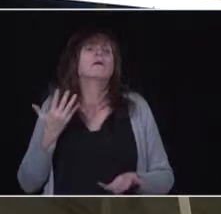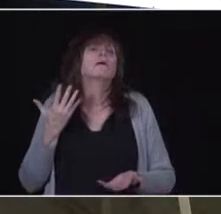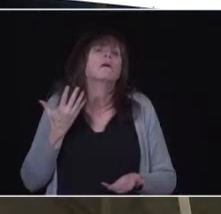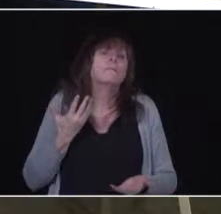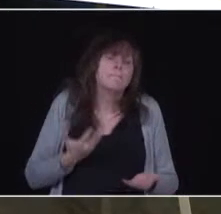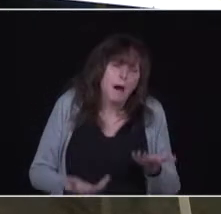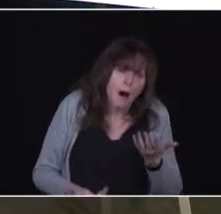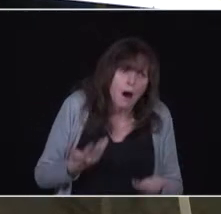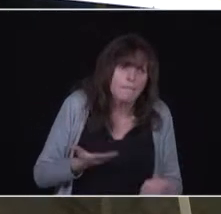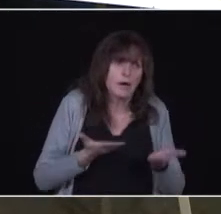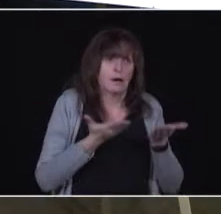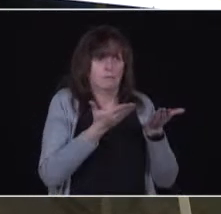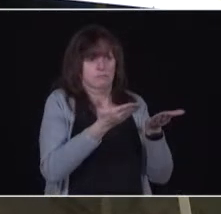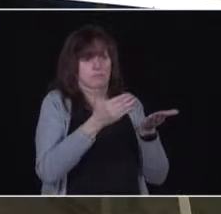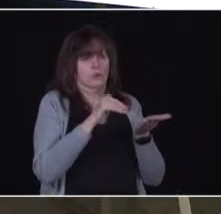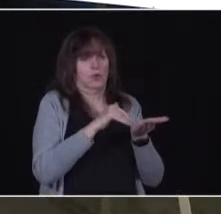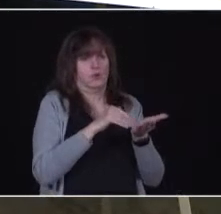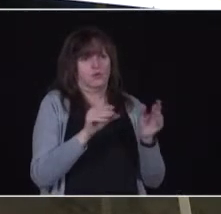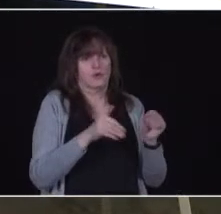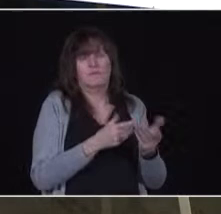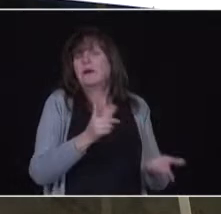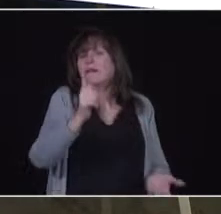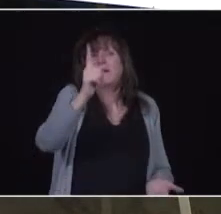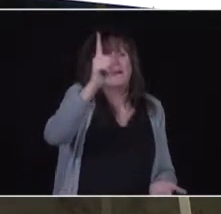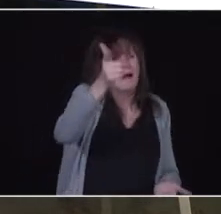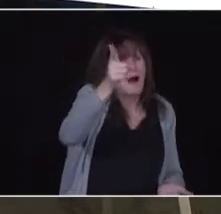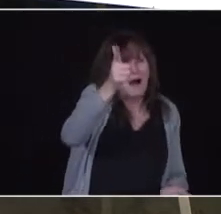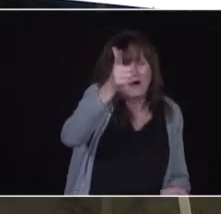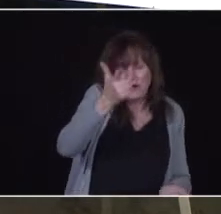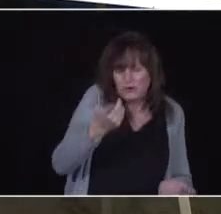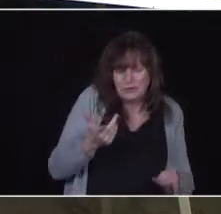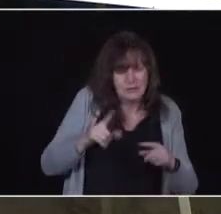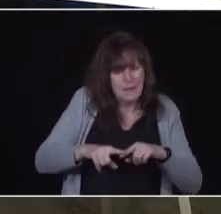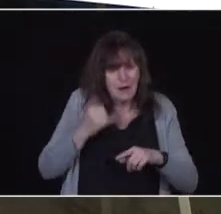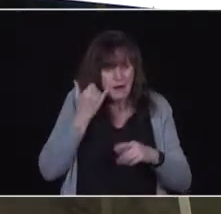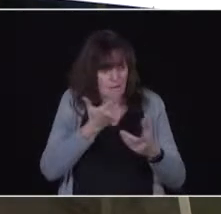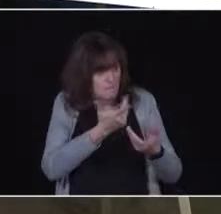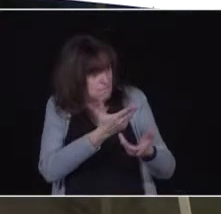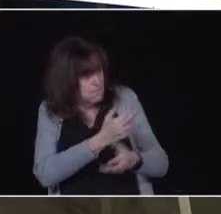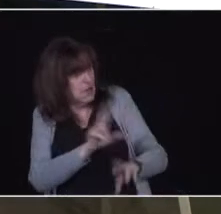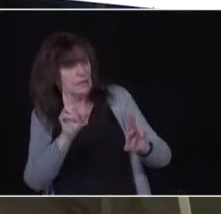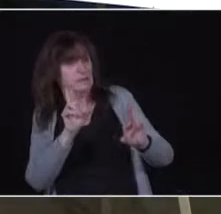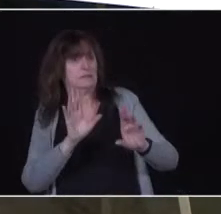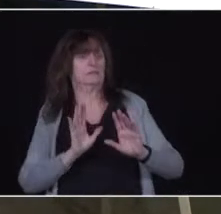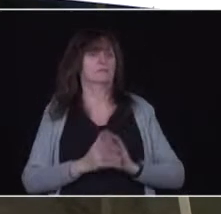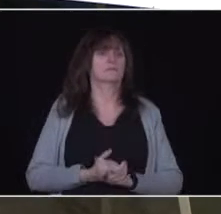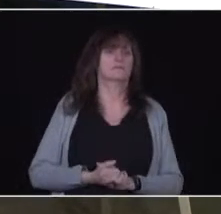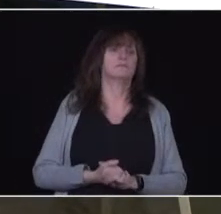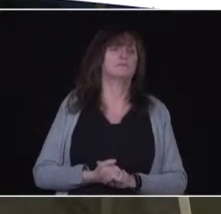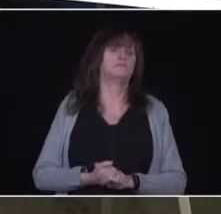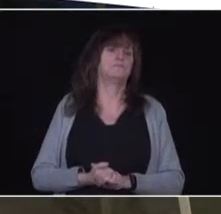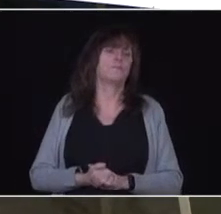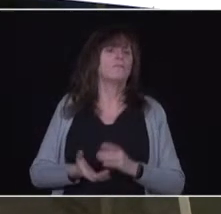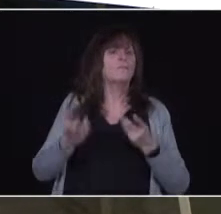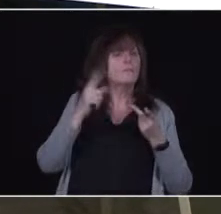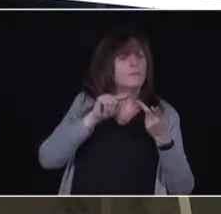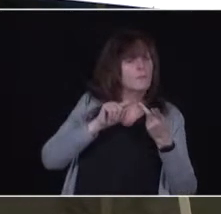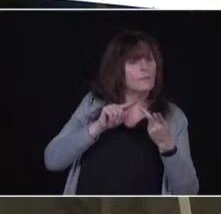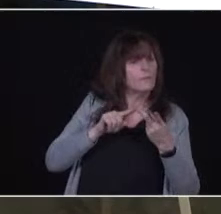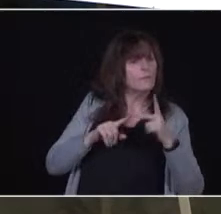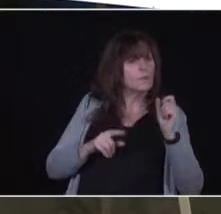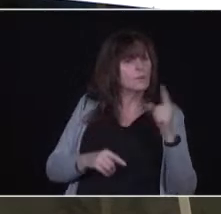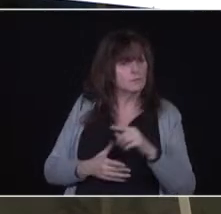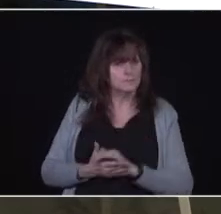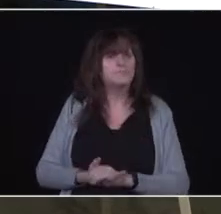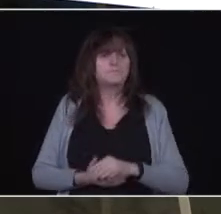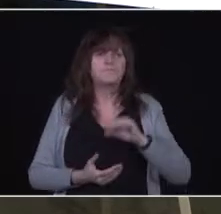Follow-up? The other question I have is, in Ottawa, we are also hearing in places like Guelph and